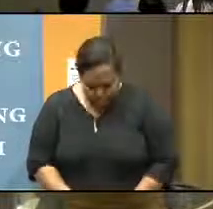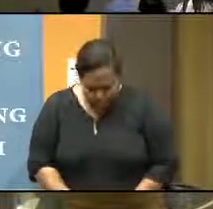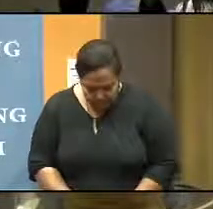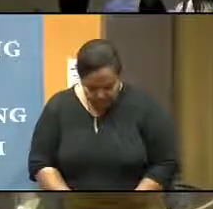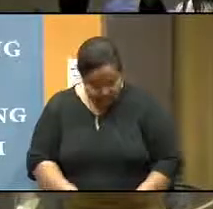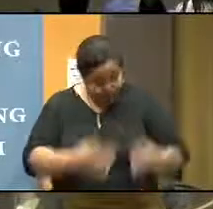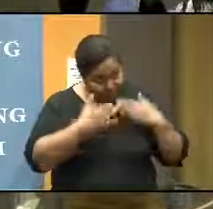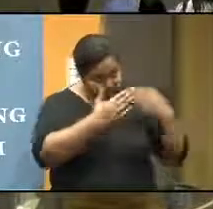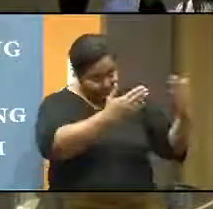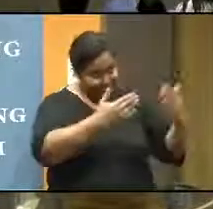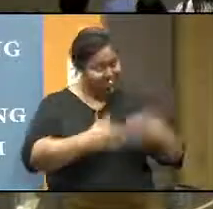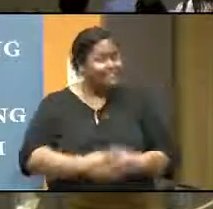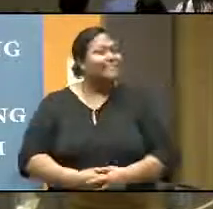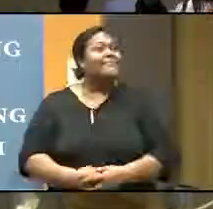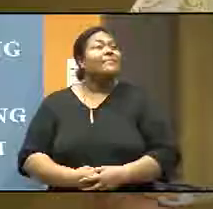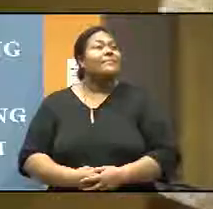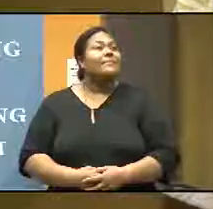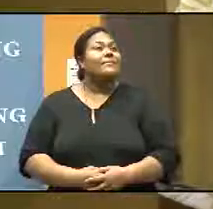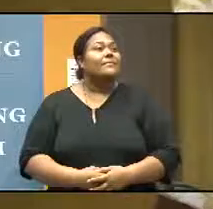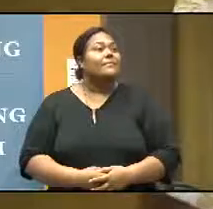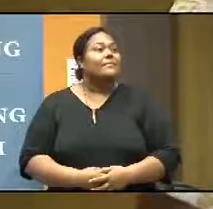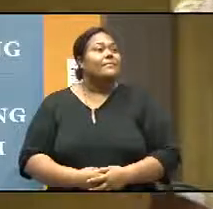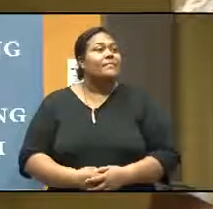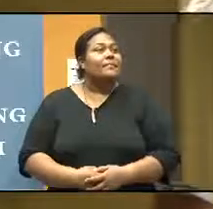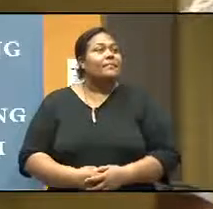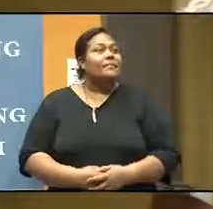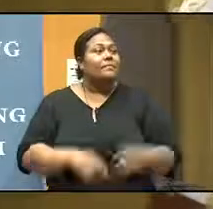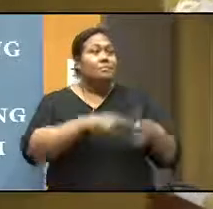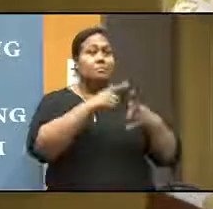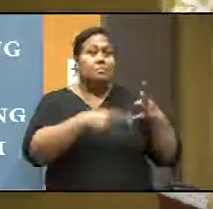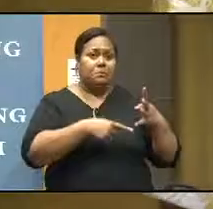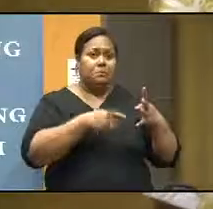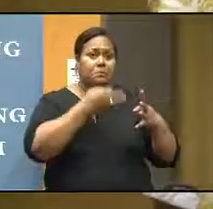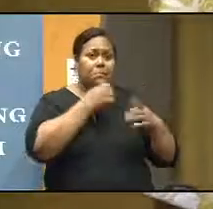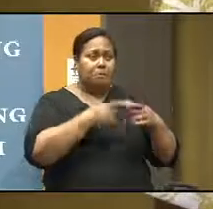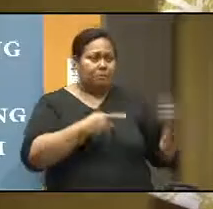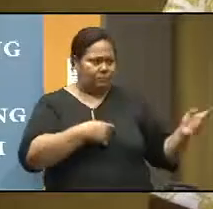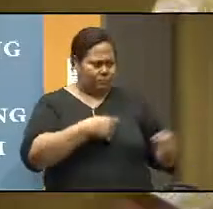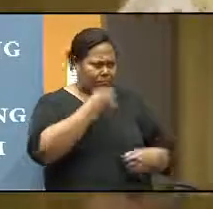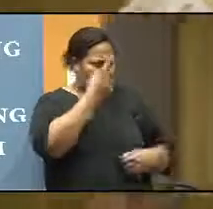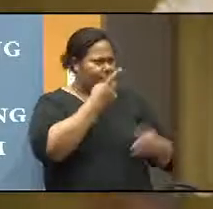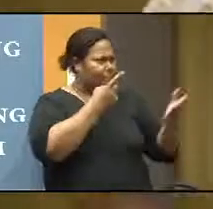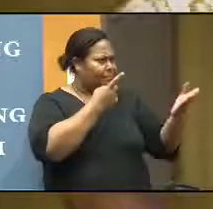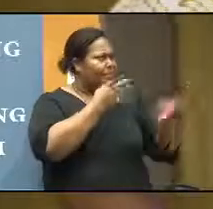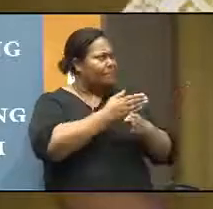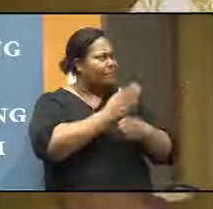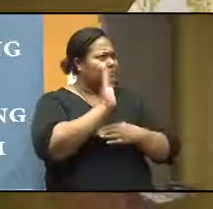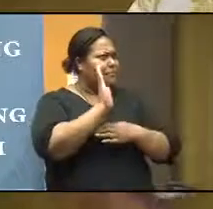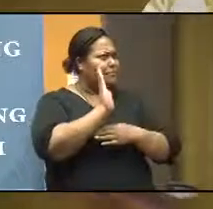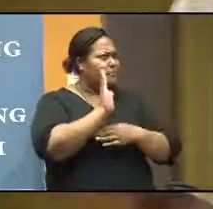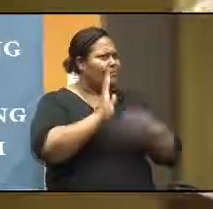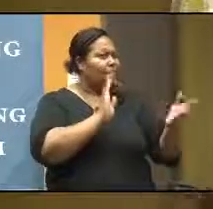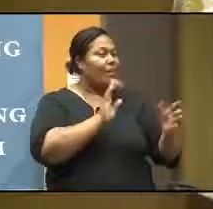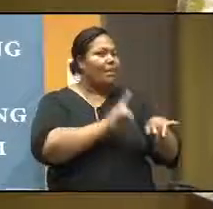Thank you very much for that, Professor Chan. I think a couple of things that particularly struck me about the work you presented there was the importance of